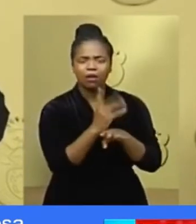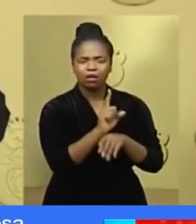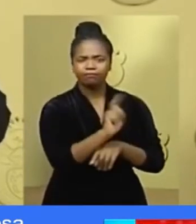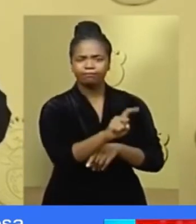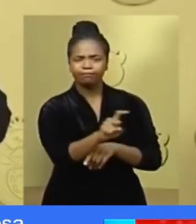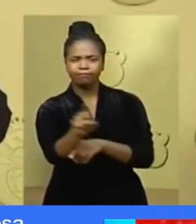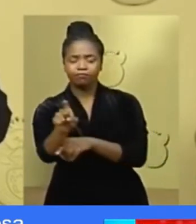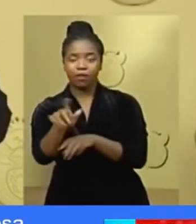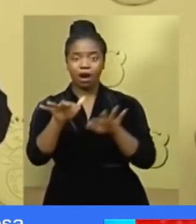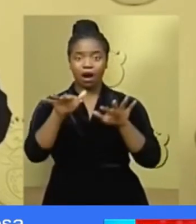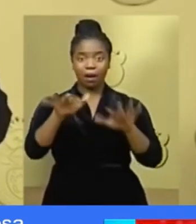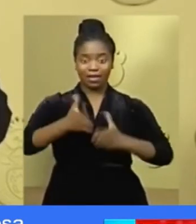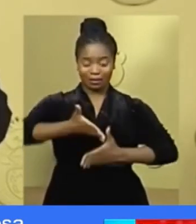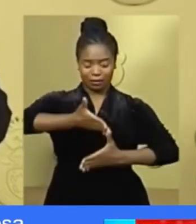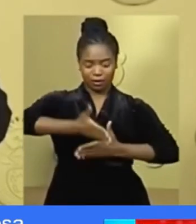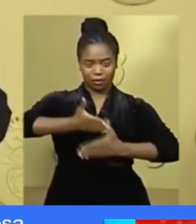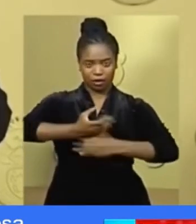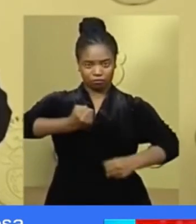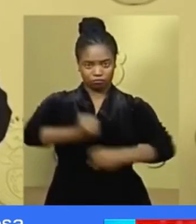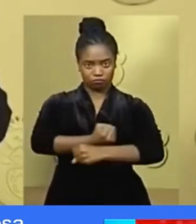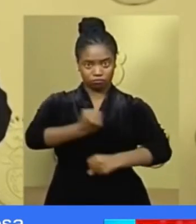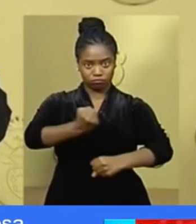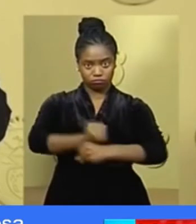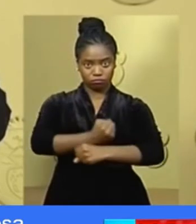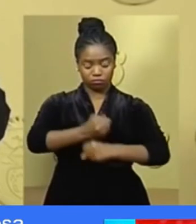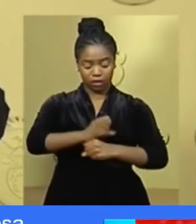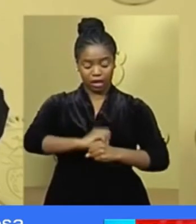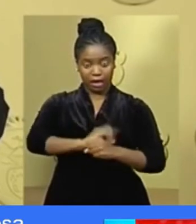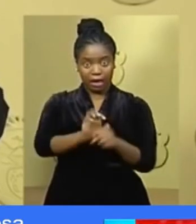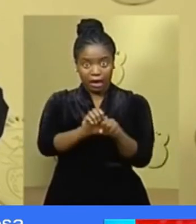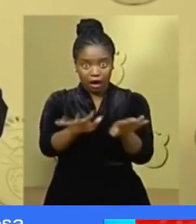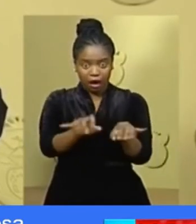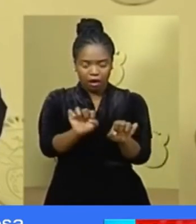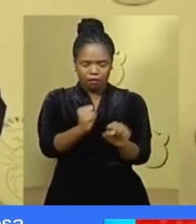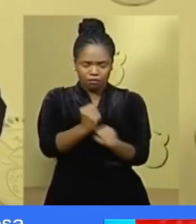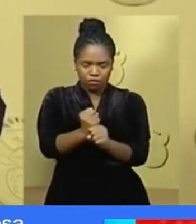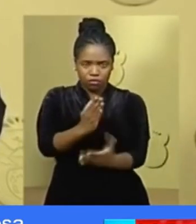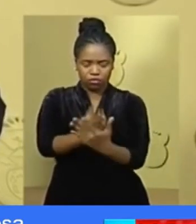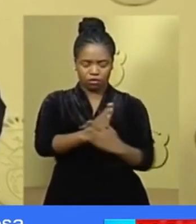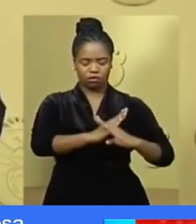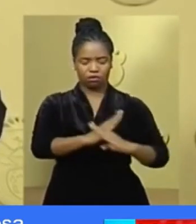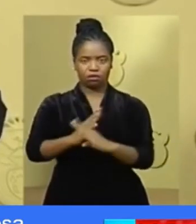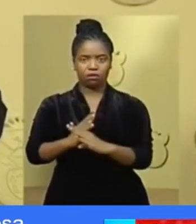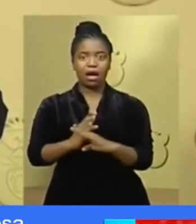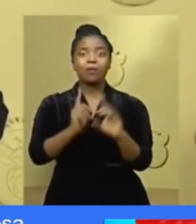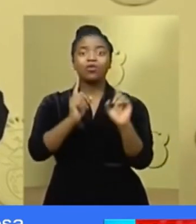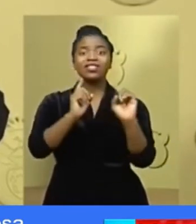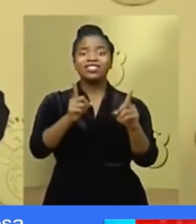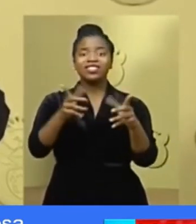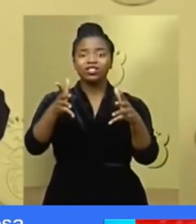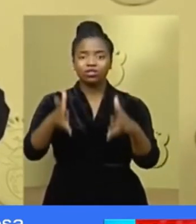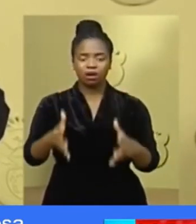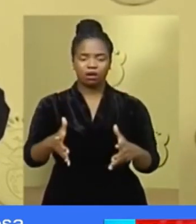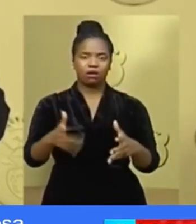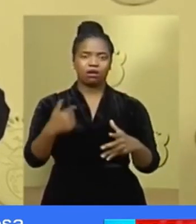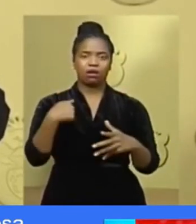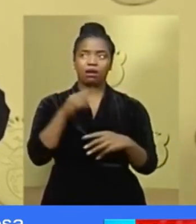are on the front line of the pandemic, as well as our teachers, border officials,